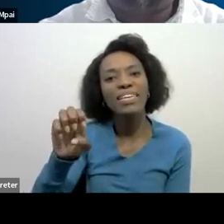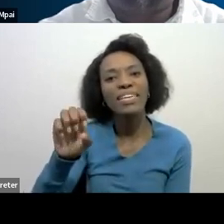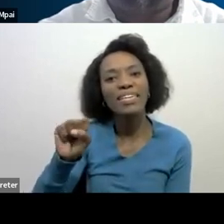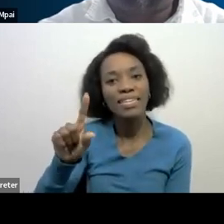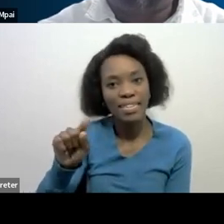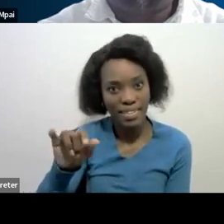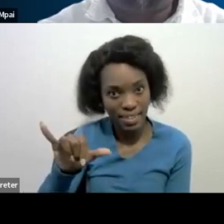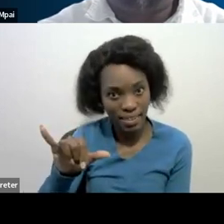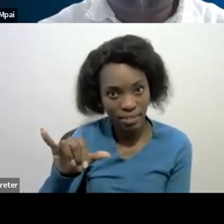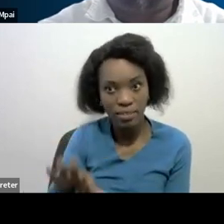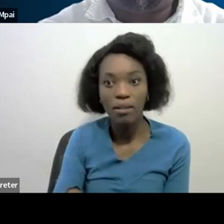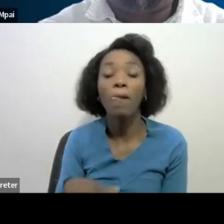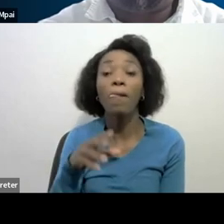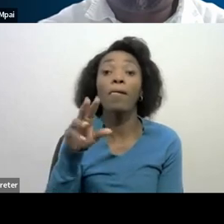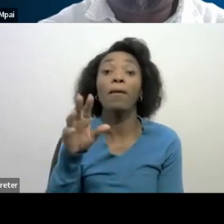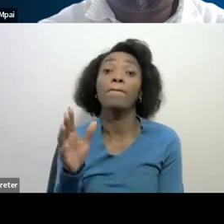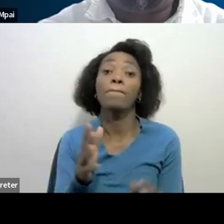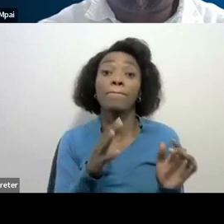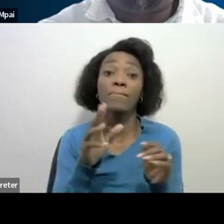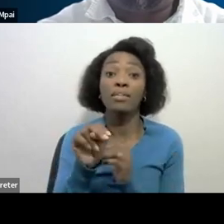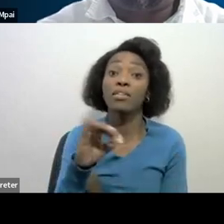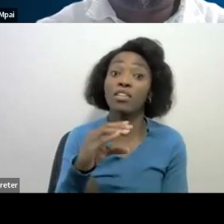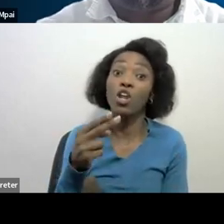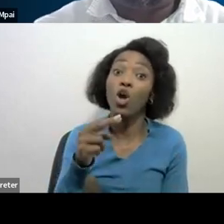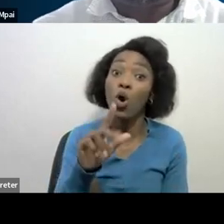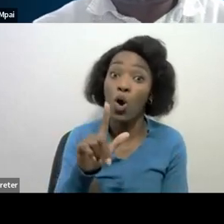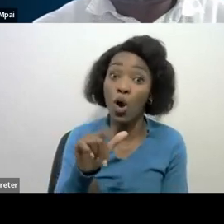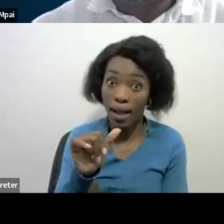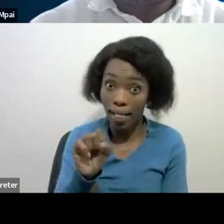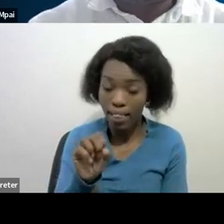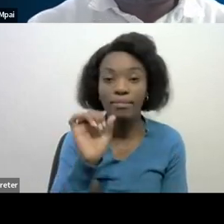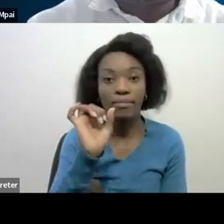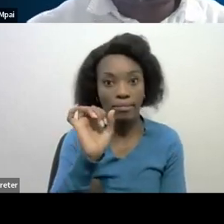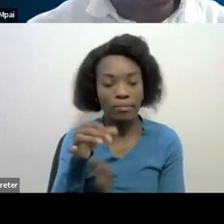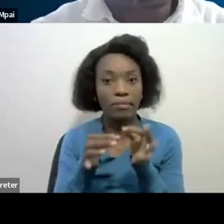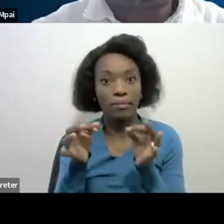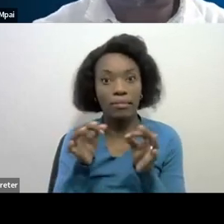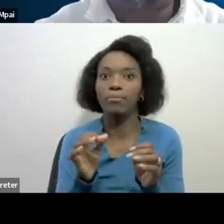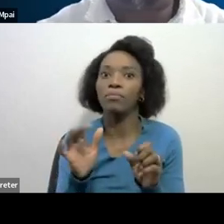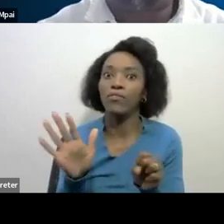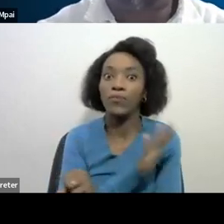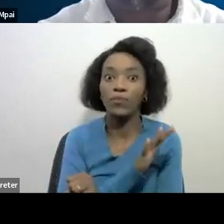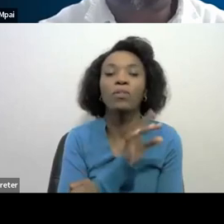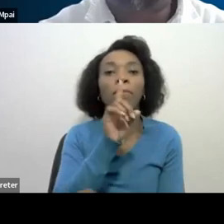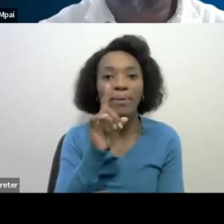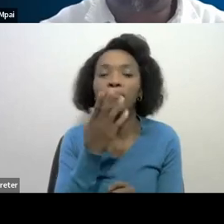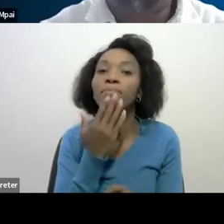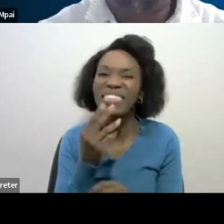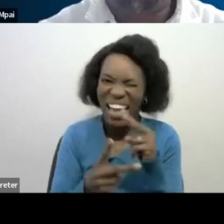extensively but I think it's fitting that you re-emphasize what you have covered. Over to you, Nicholas.